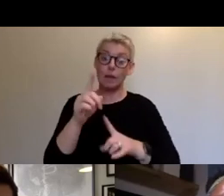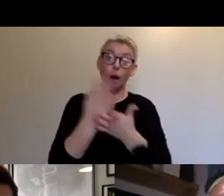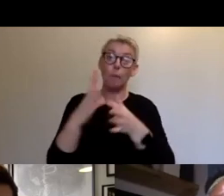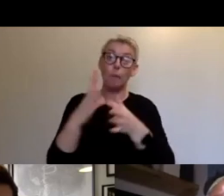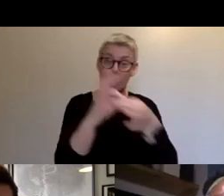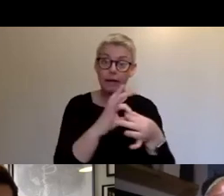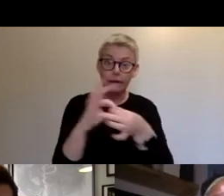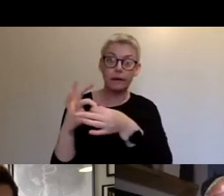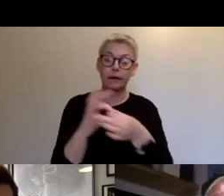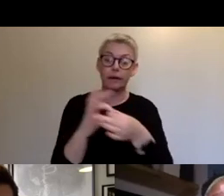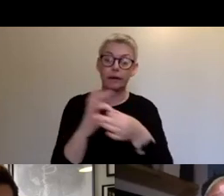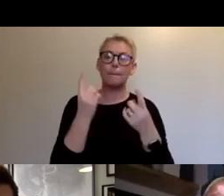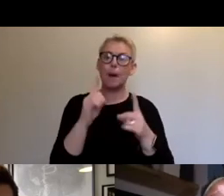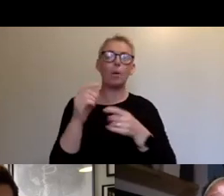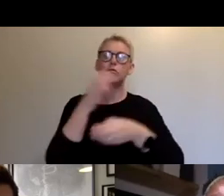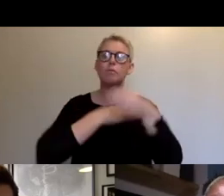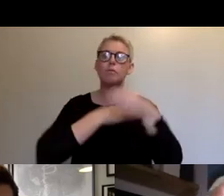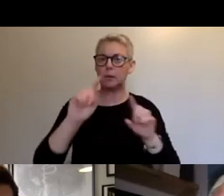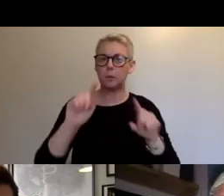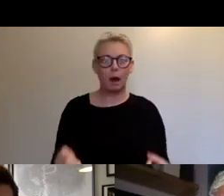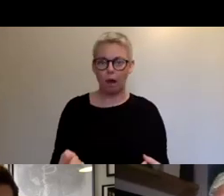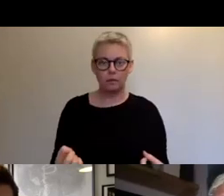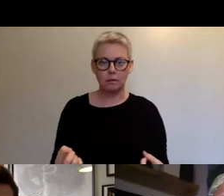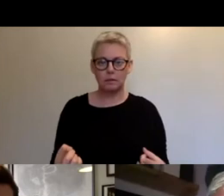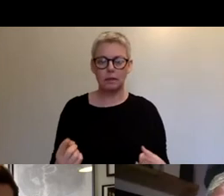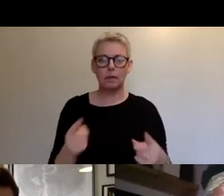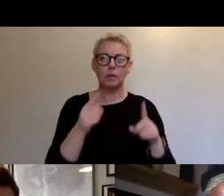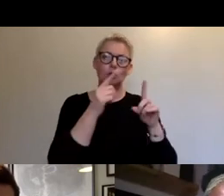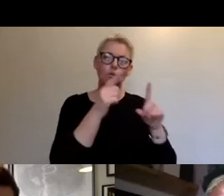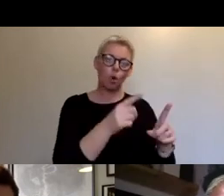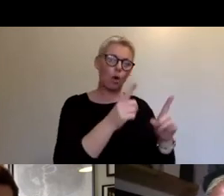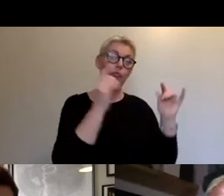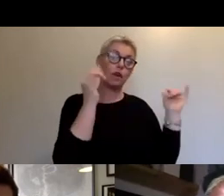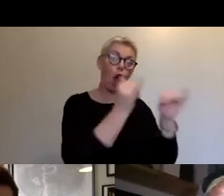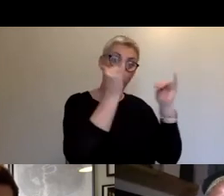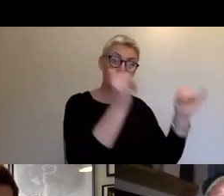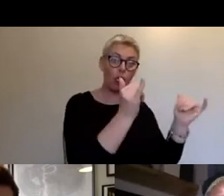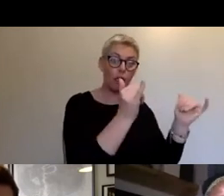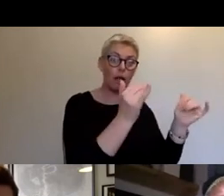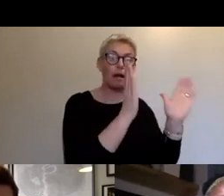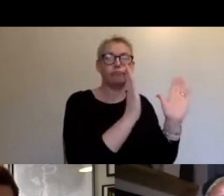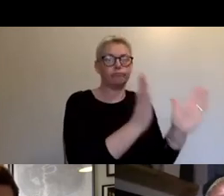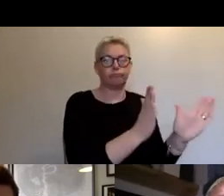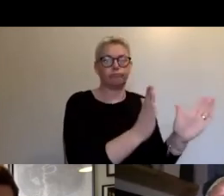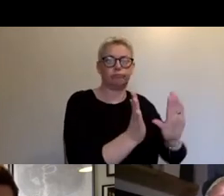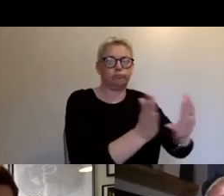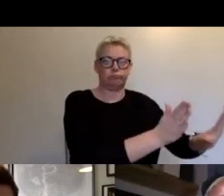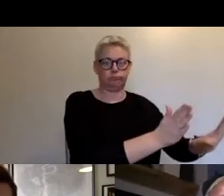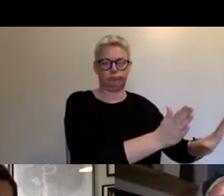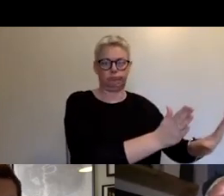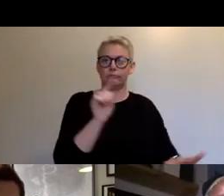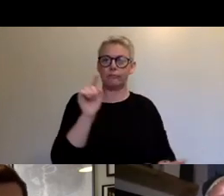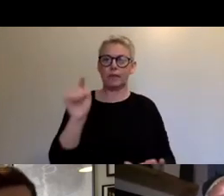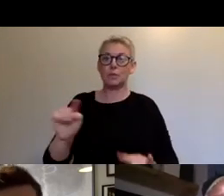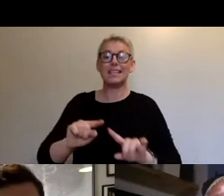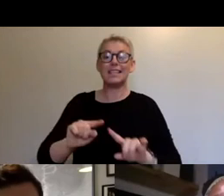we marketed it and the way that I think about it is that it's a different. It's offering. Um, and what's been, I guess what's